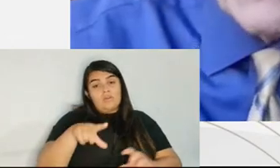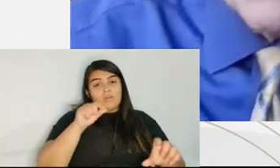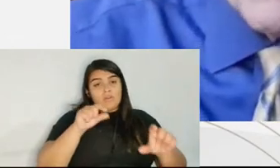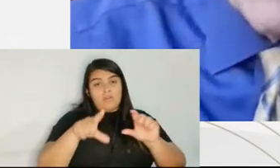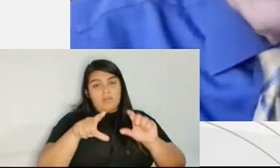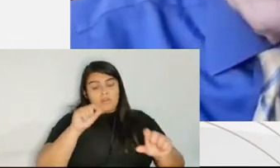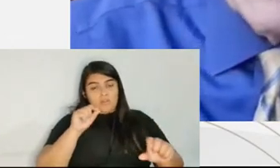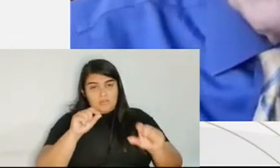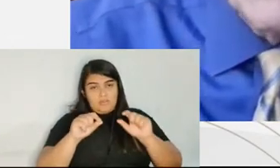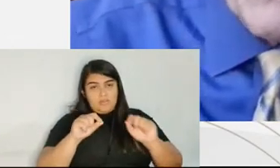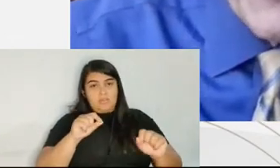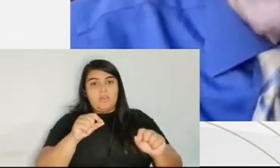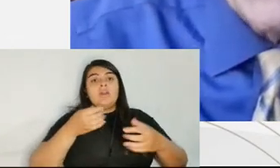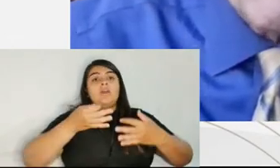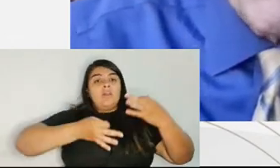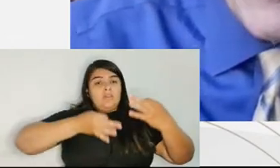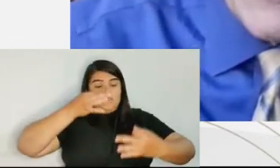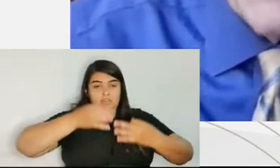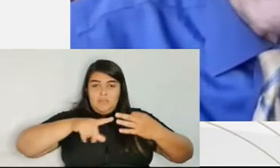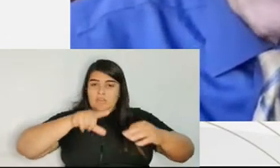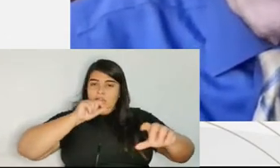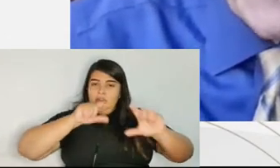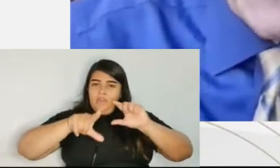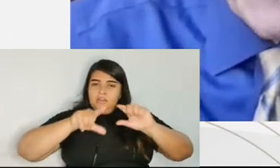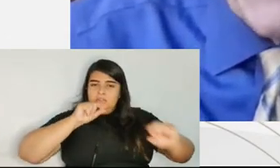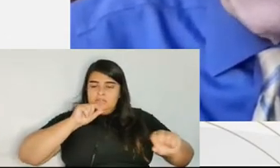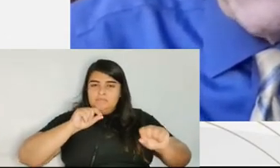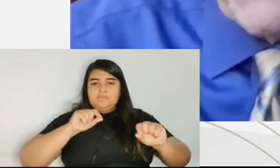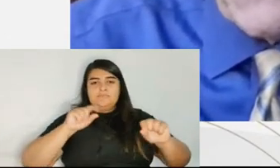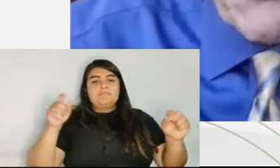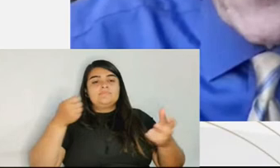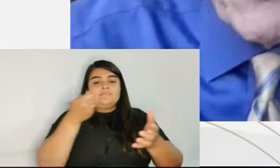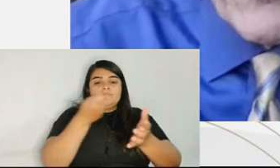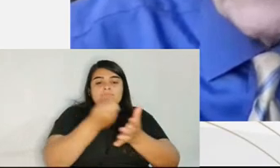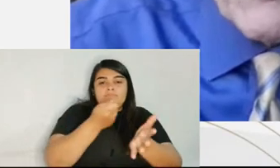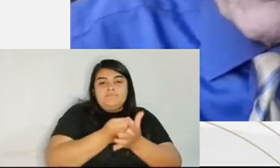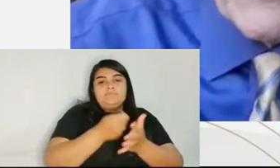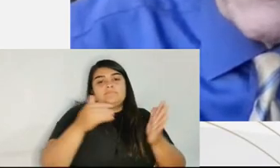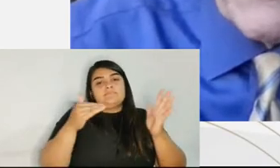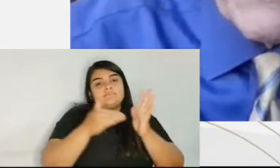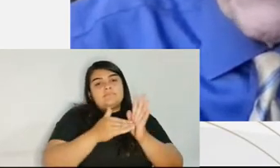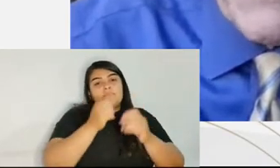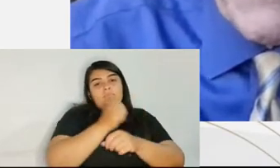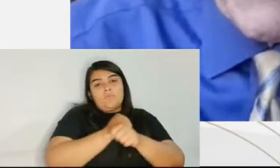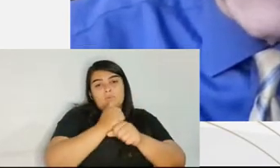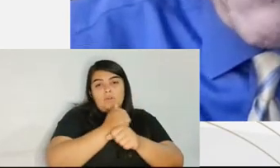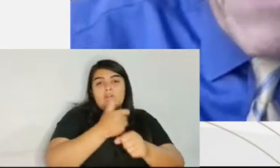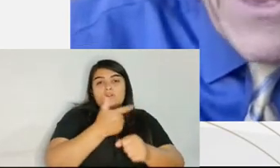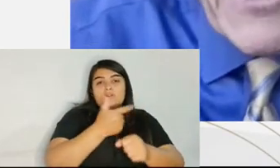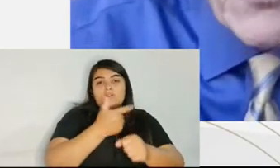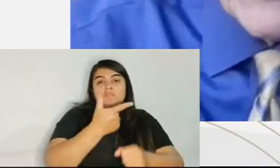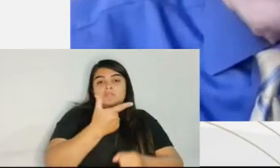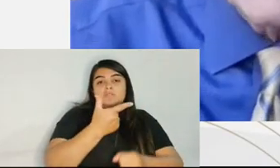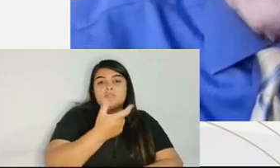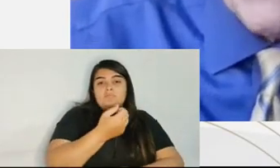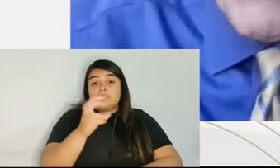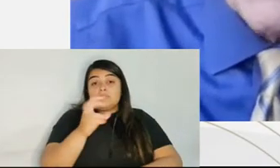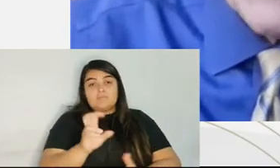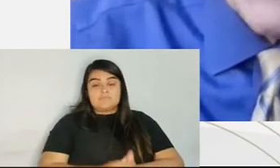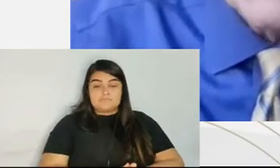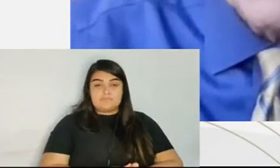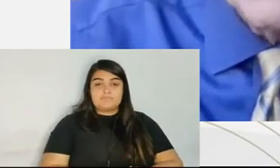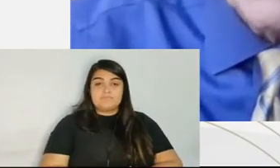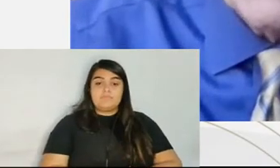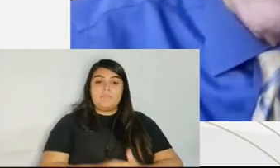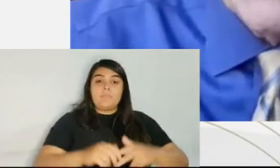mandatory until 2005, and then the Supreme Court decreed that as a mandatory system, they